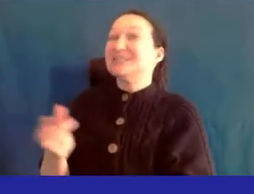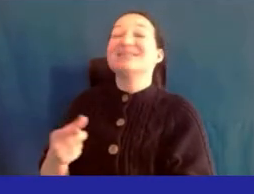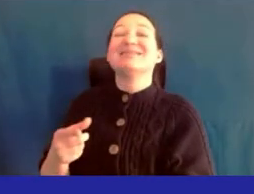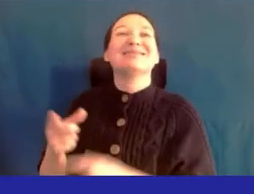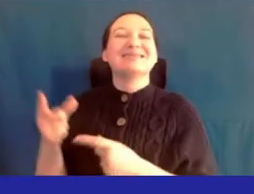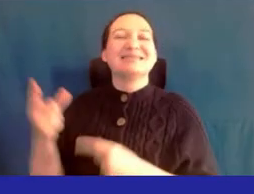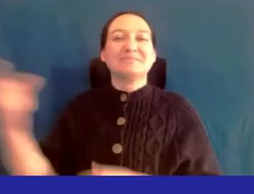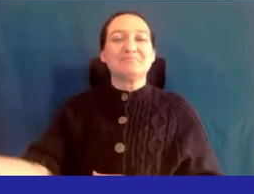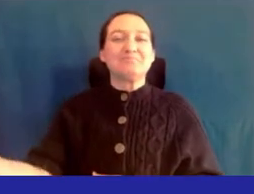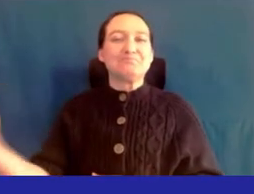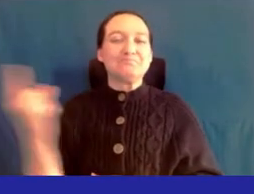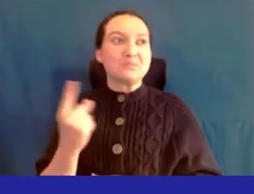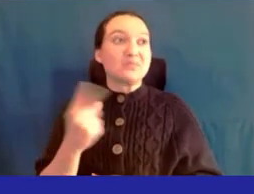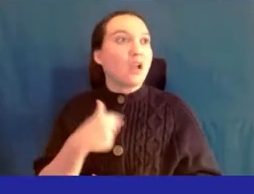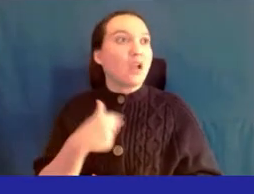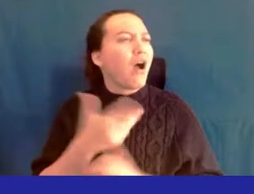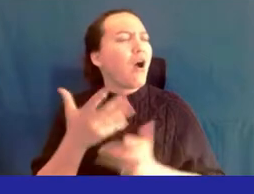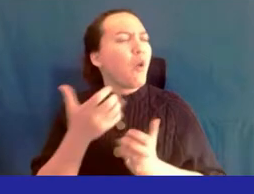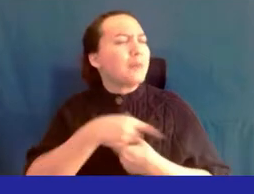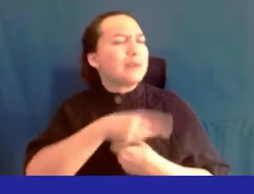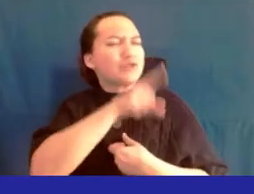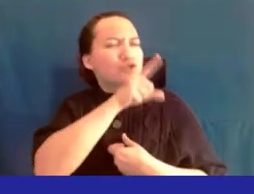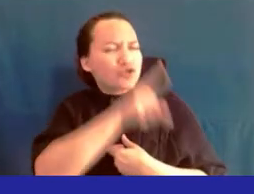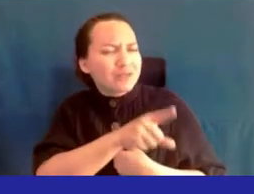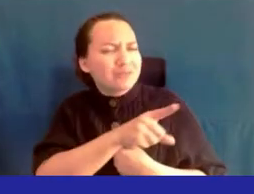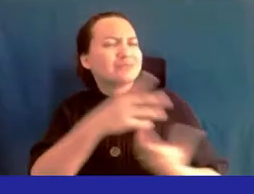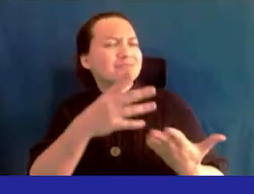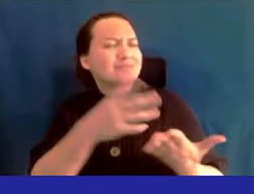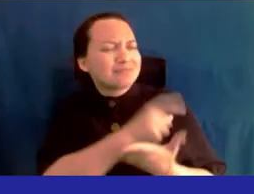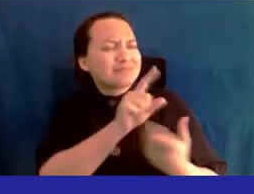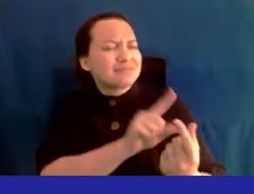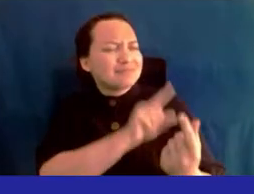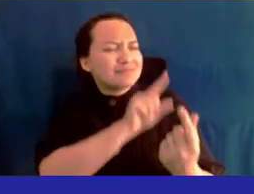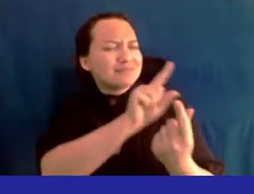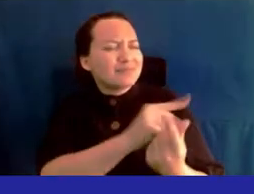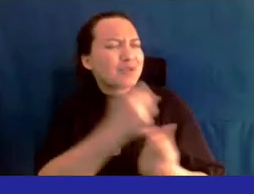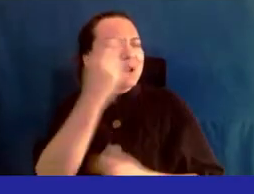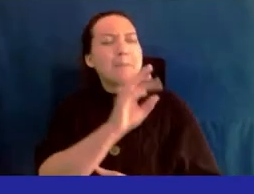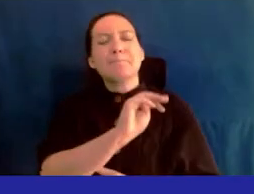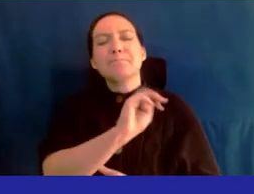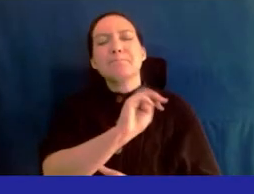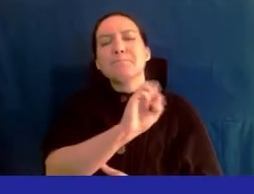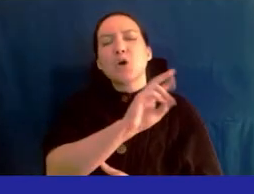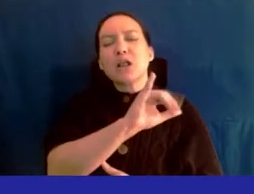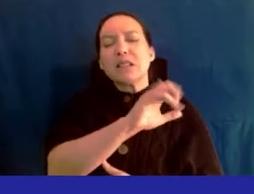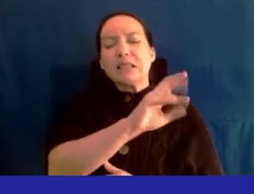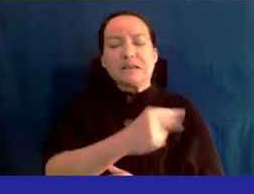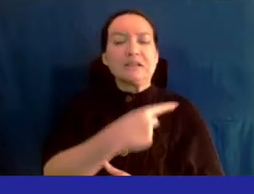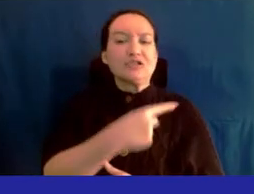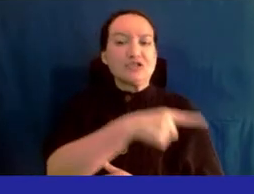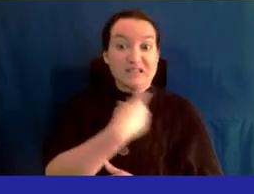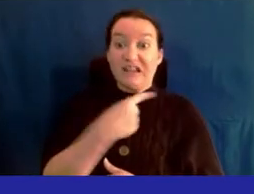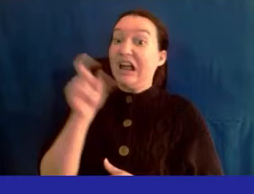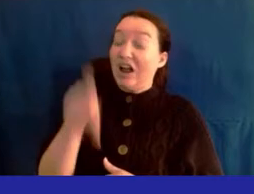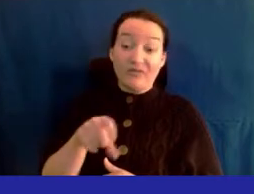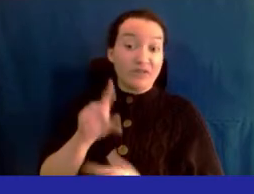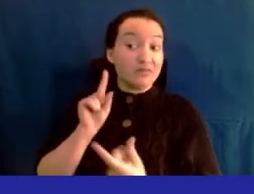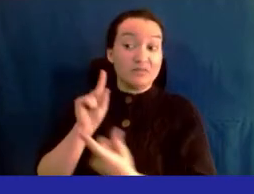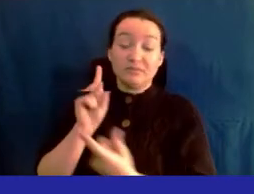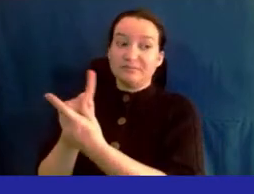came to me, and she said, I wanted to make sure I got to you because Merlin said I have to come to you, and she did,